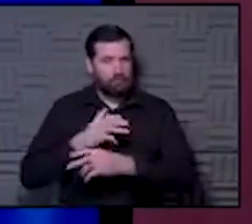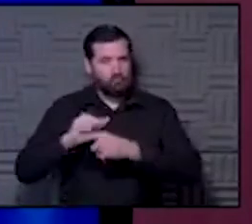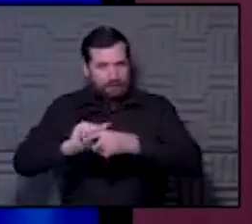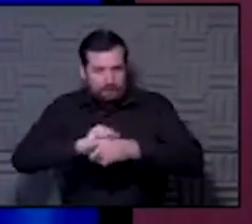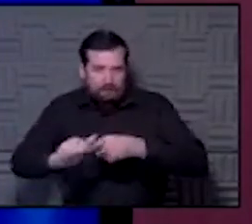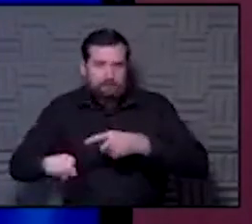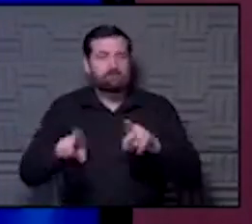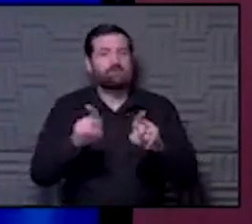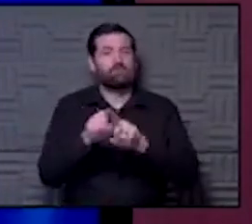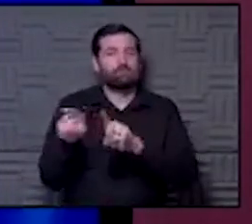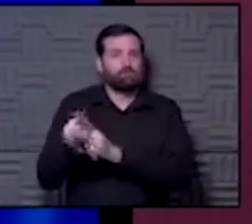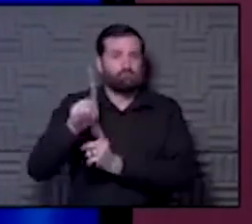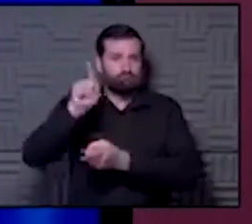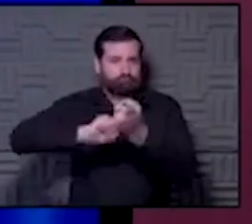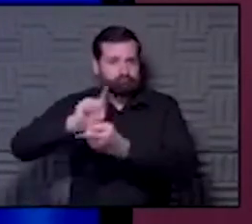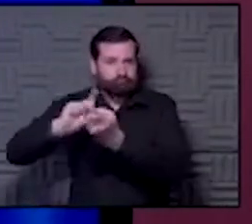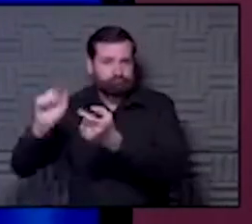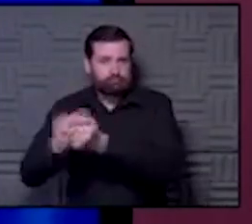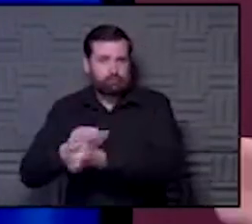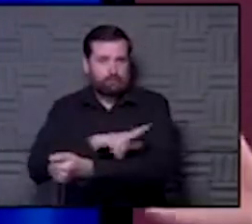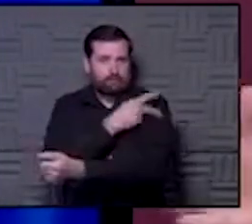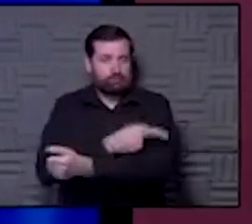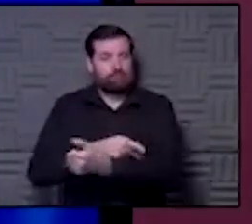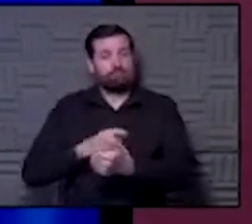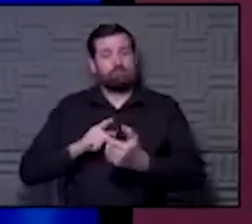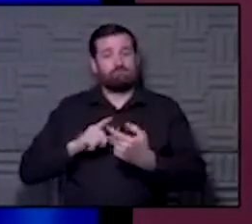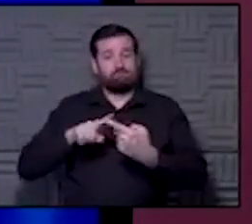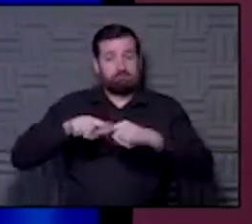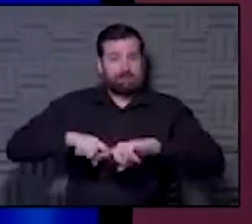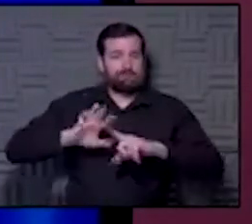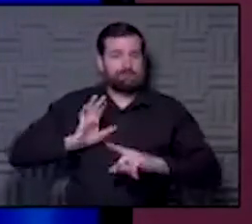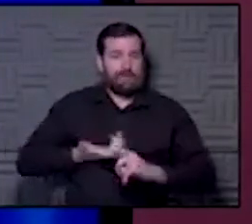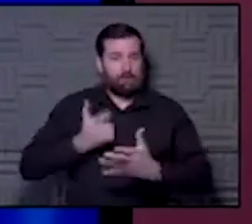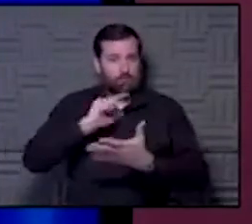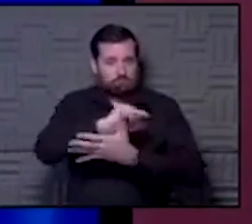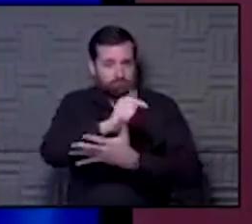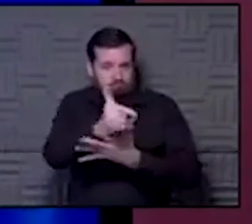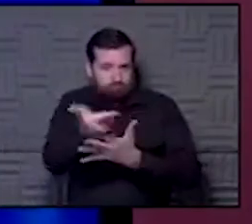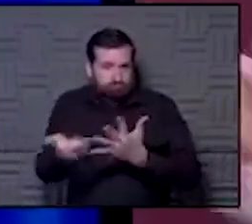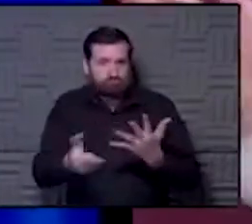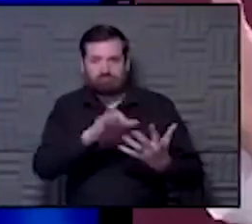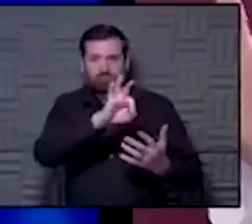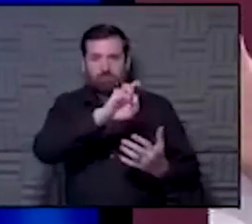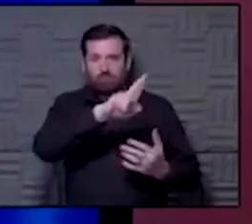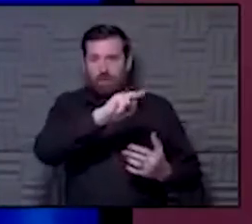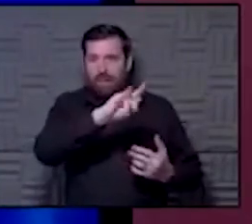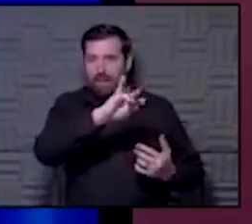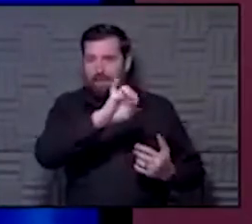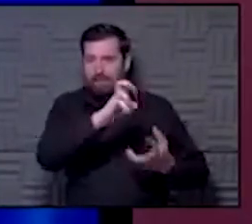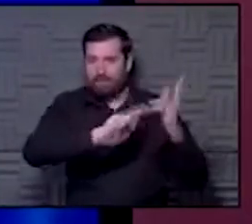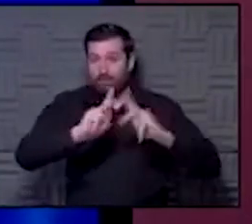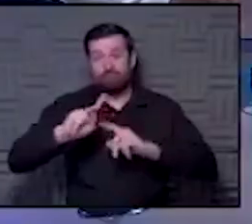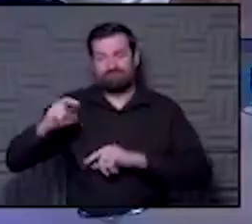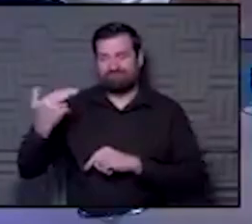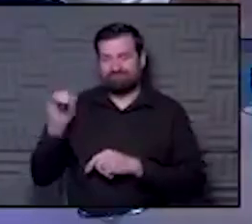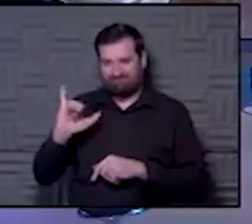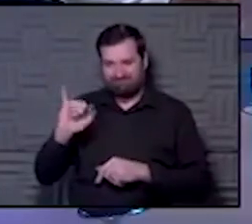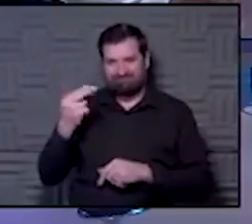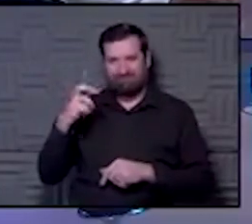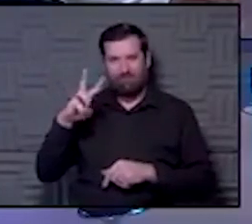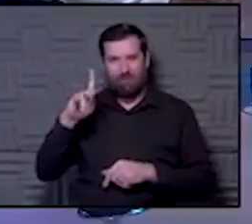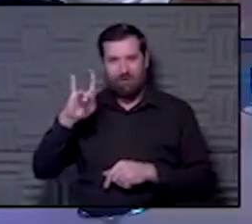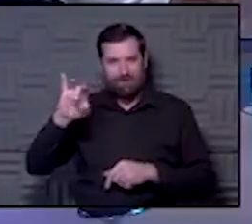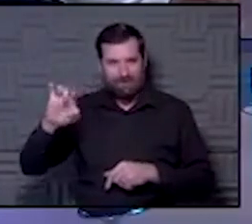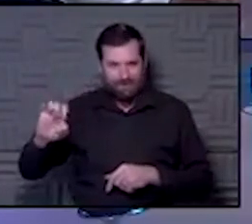inpatient rounding. And based upon the way we've been doing the vaccination, all our front folks like Hawkeye, who's much more frontline than I am, and the